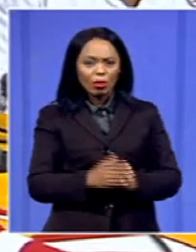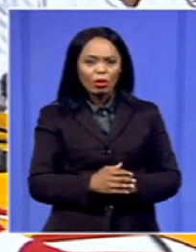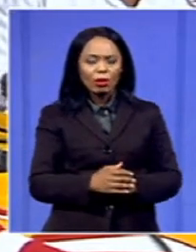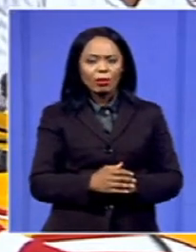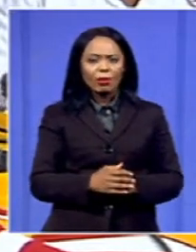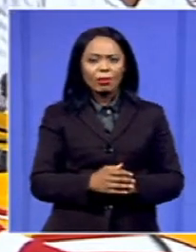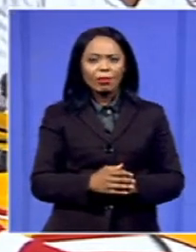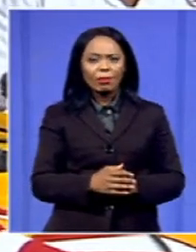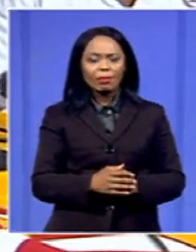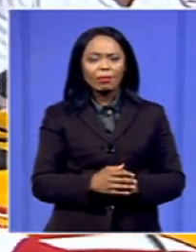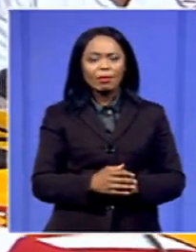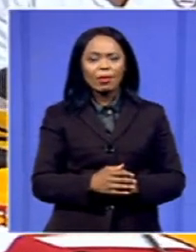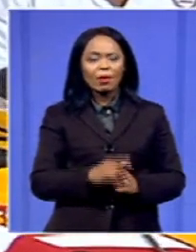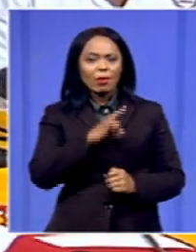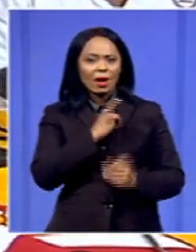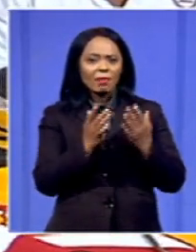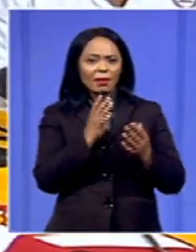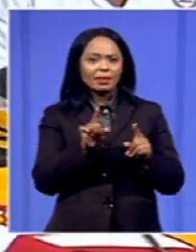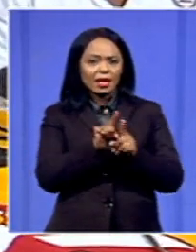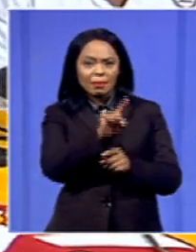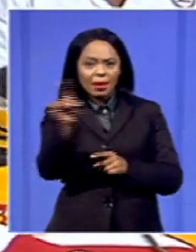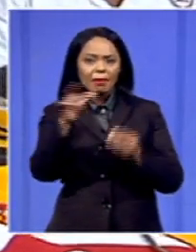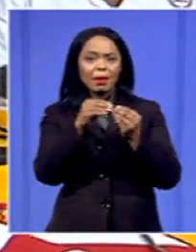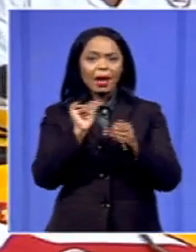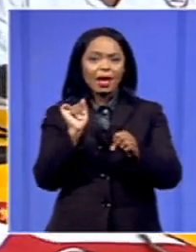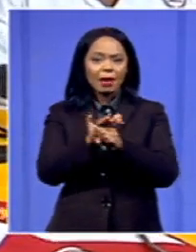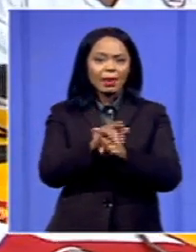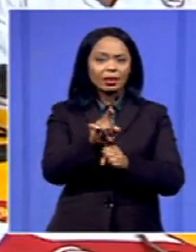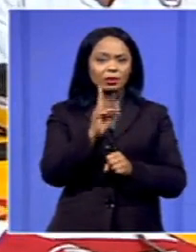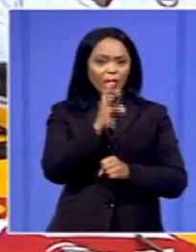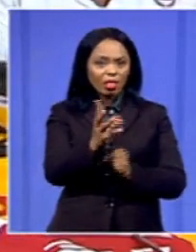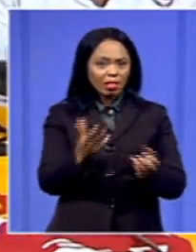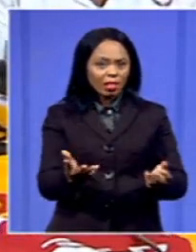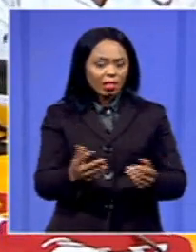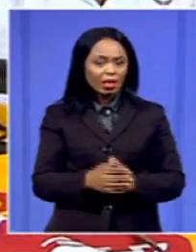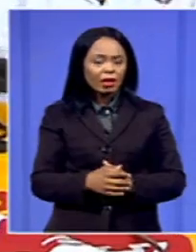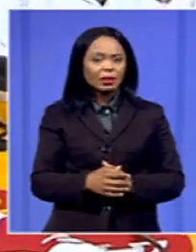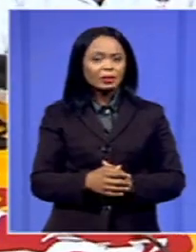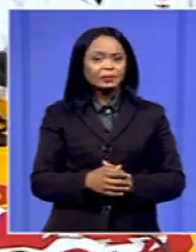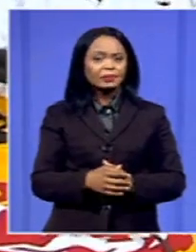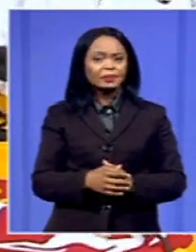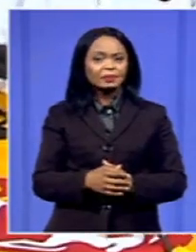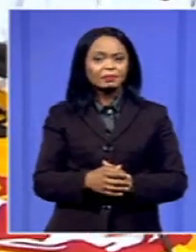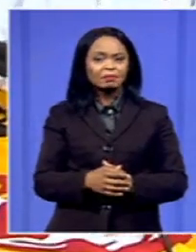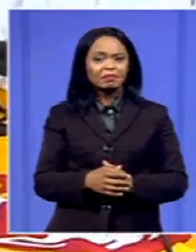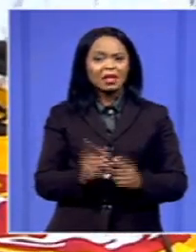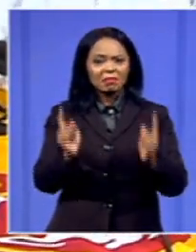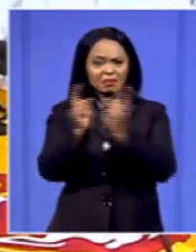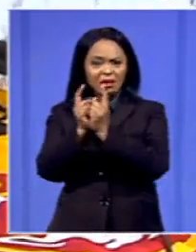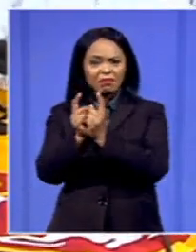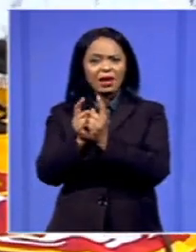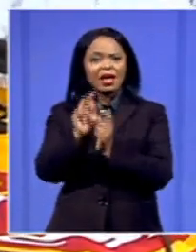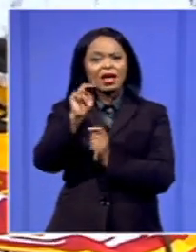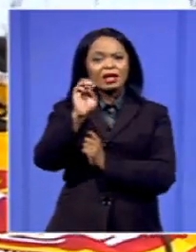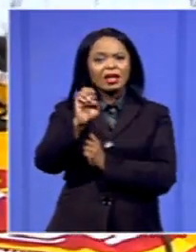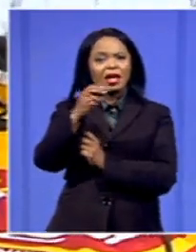system because I guess their members will also be affected. And have you been in touch with the health, for instance, to